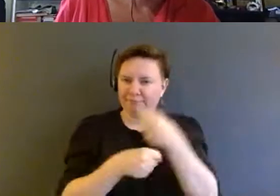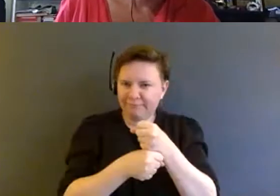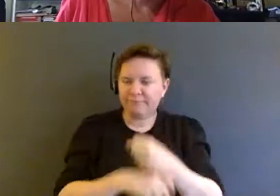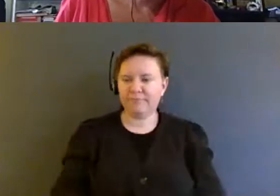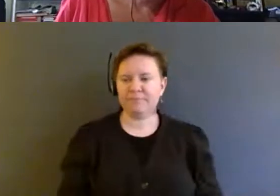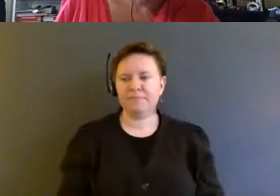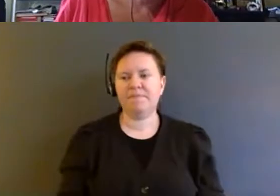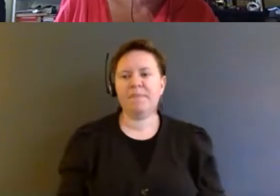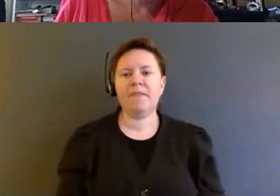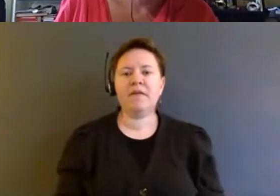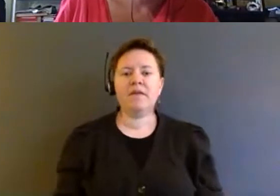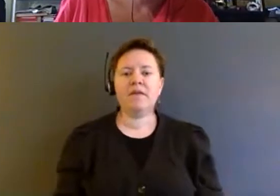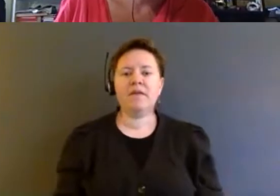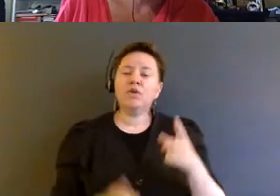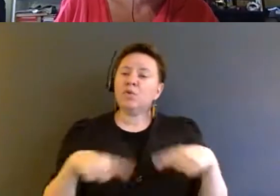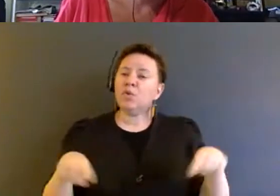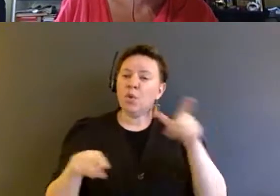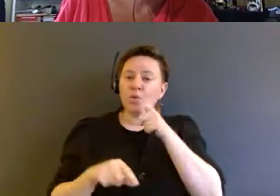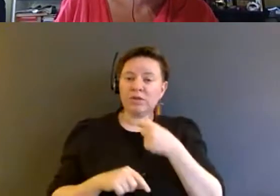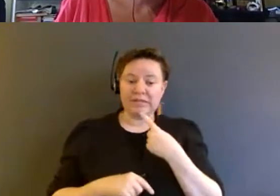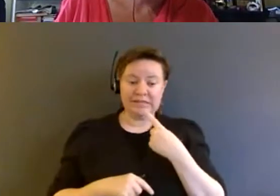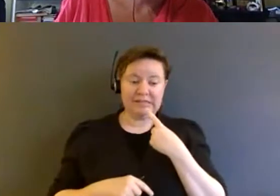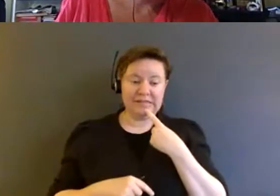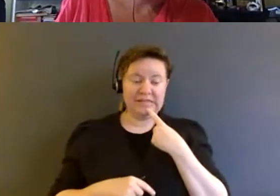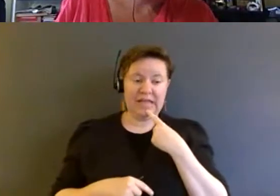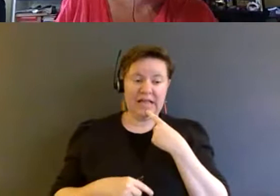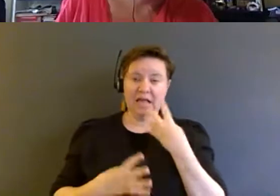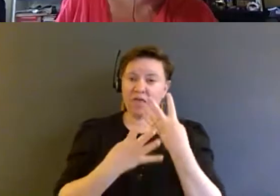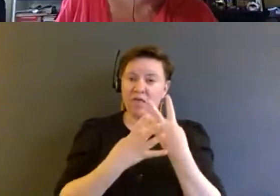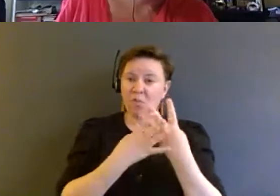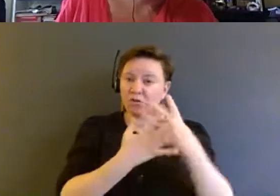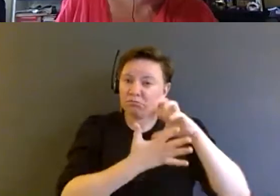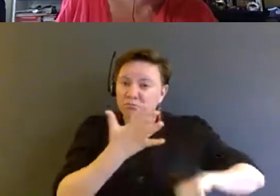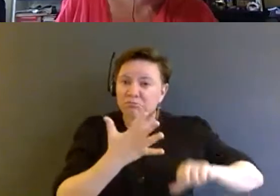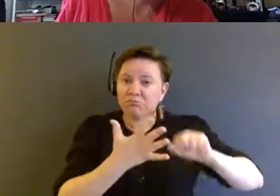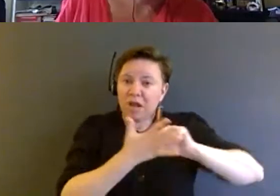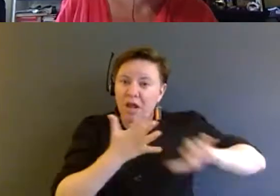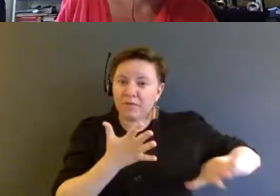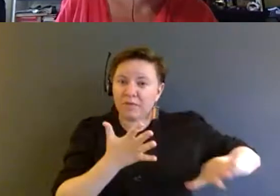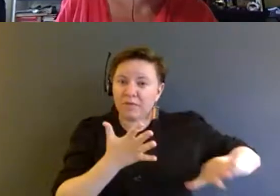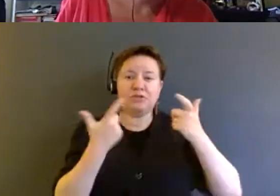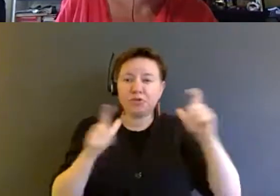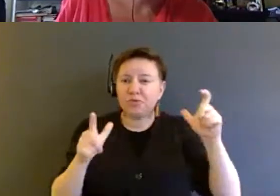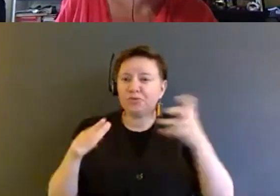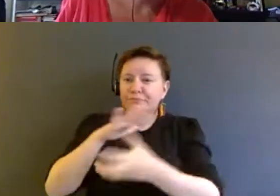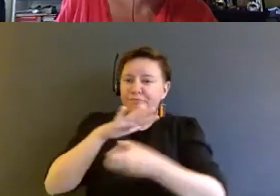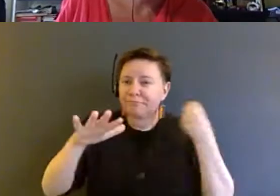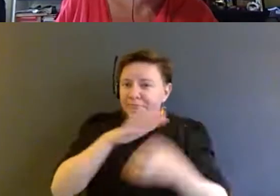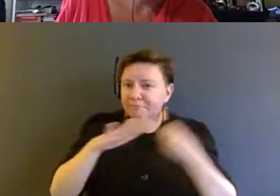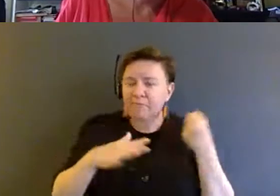So to those who claim that prison abolition and massive decarceration are utopian,